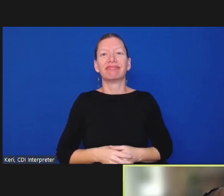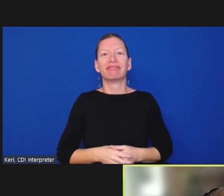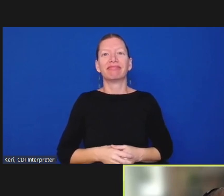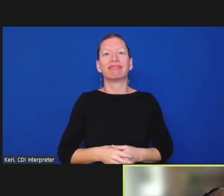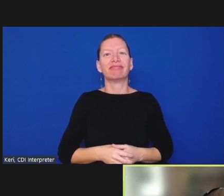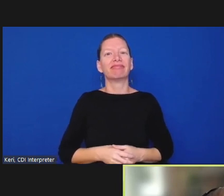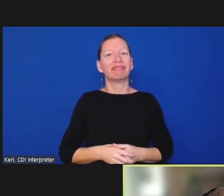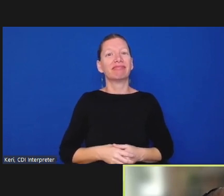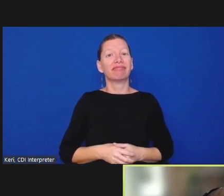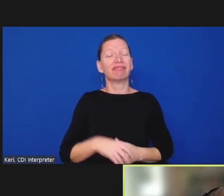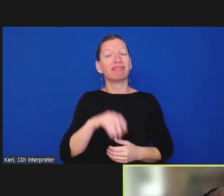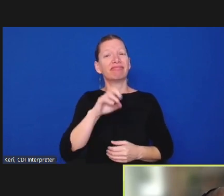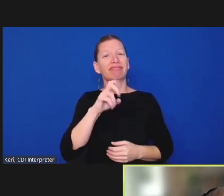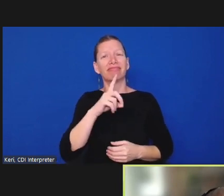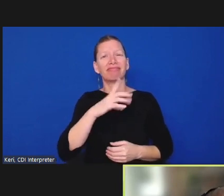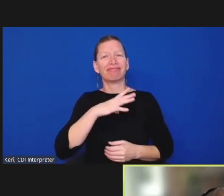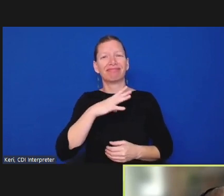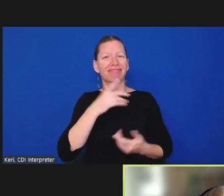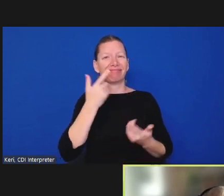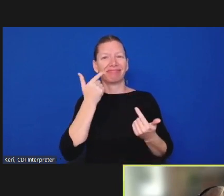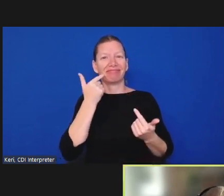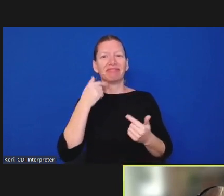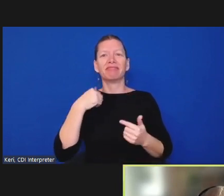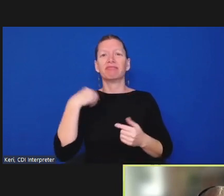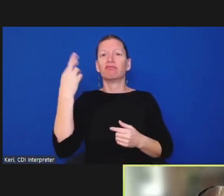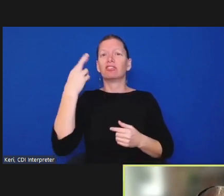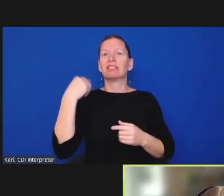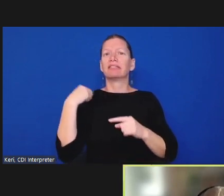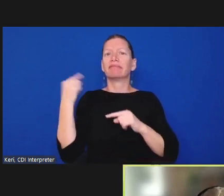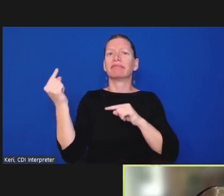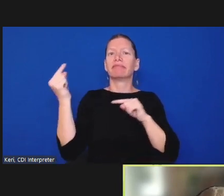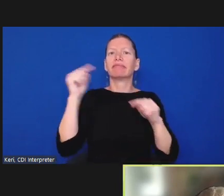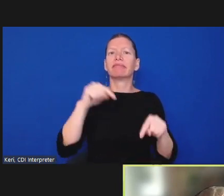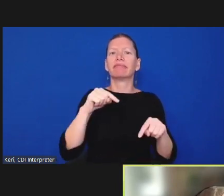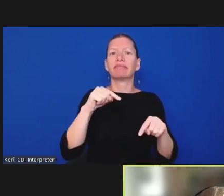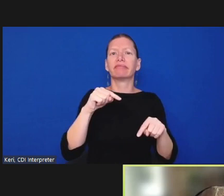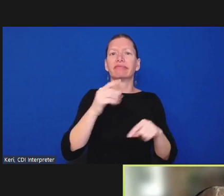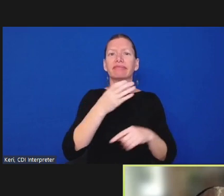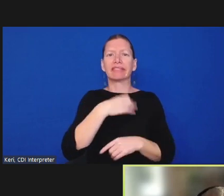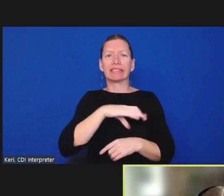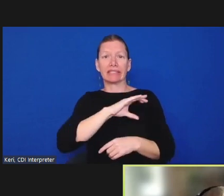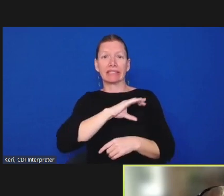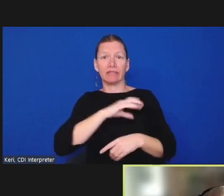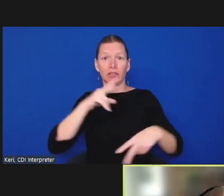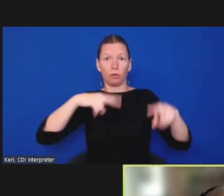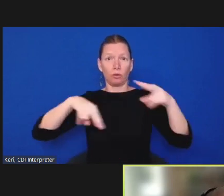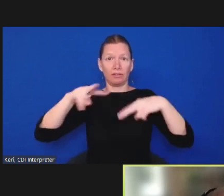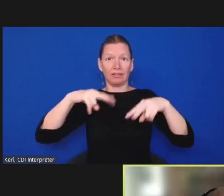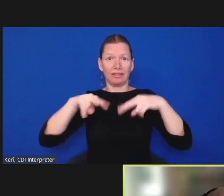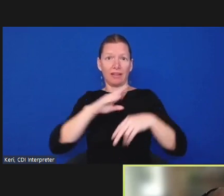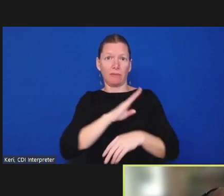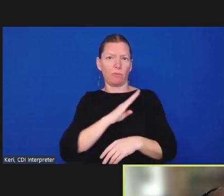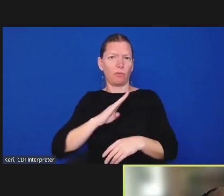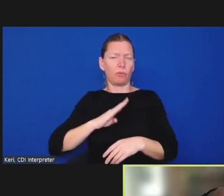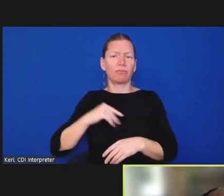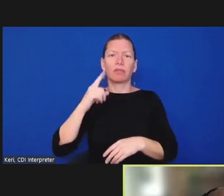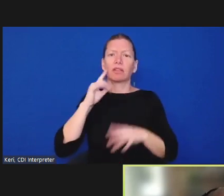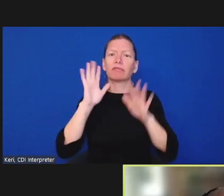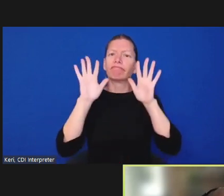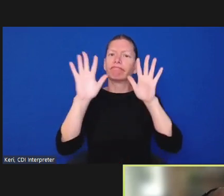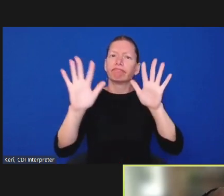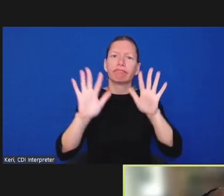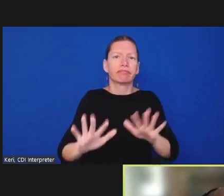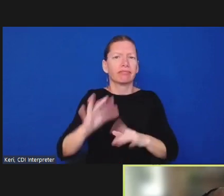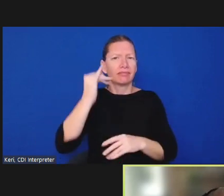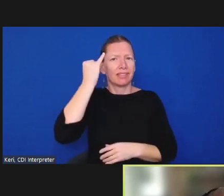i think the civilian oversight board is a fabulous concept i think that uh